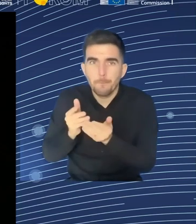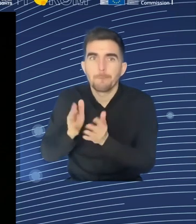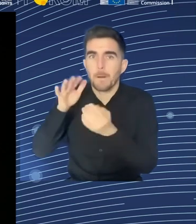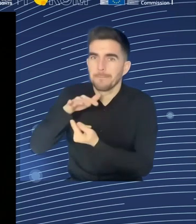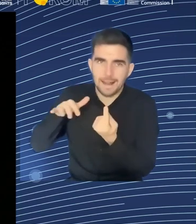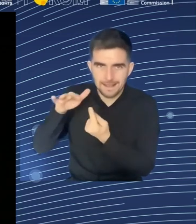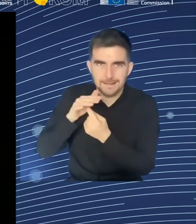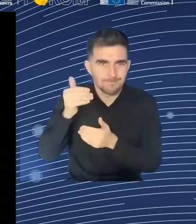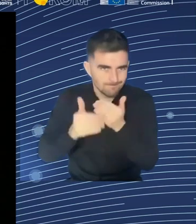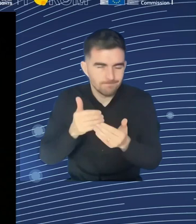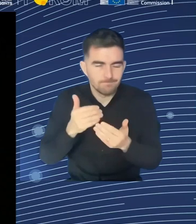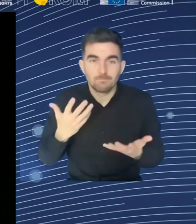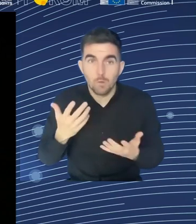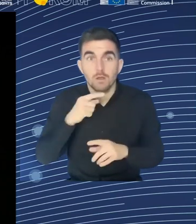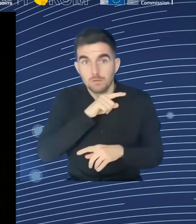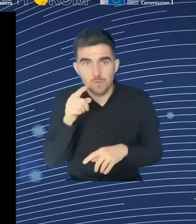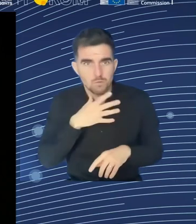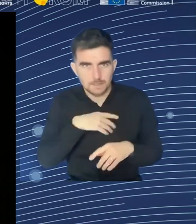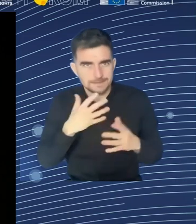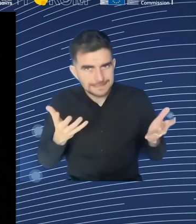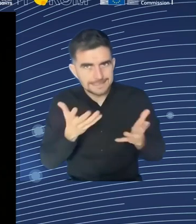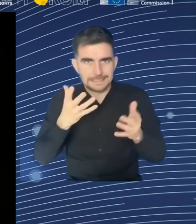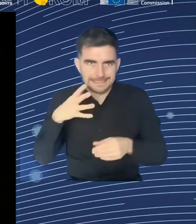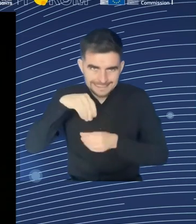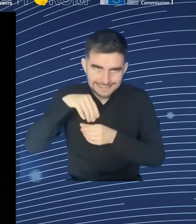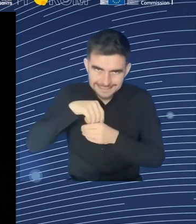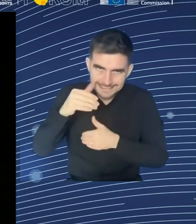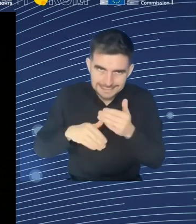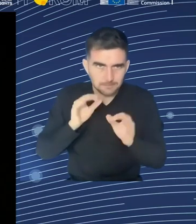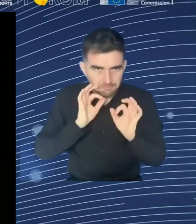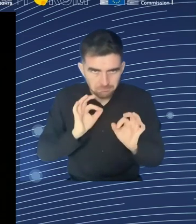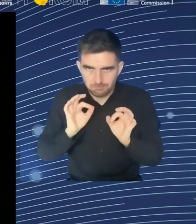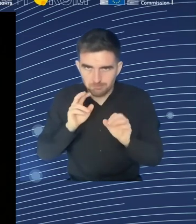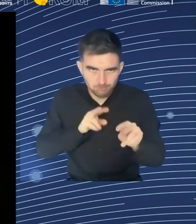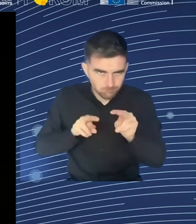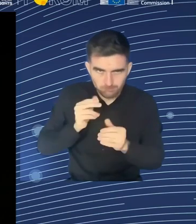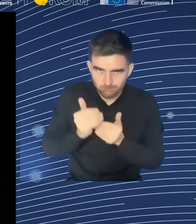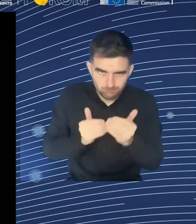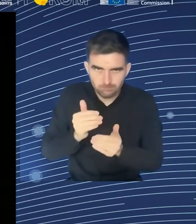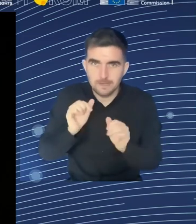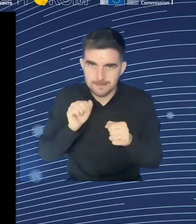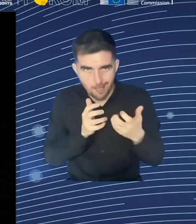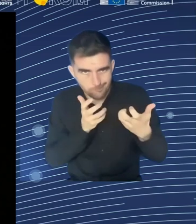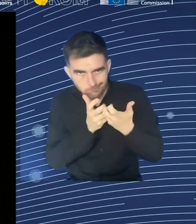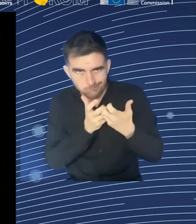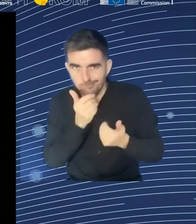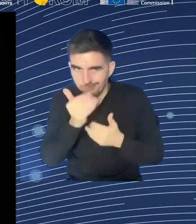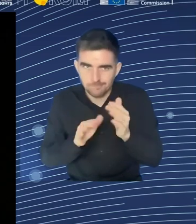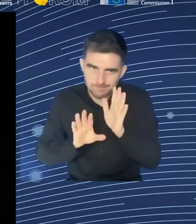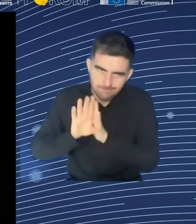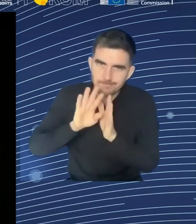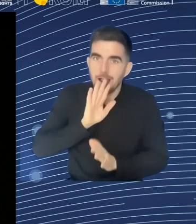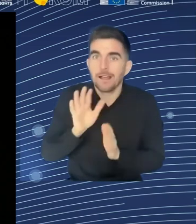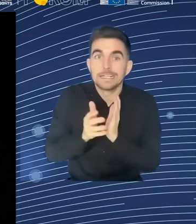why there is a strong tripartite element. And by the way, we were recently in Barcelona at the invitation of the Spanish presidency where we could agree on the